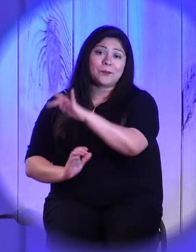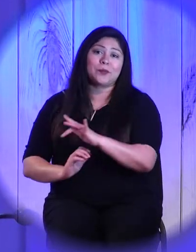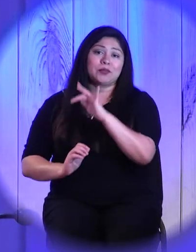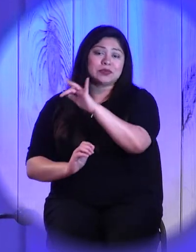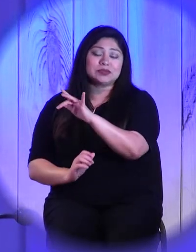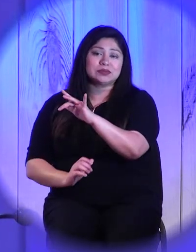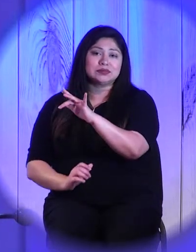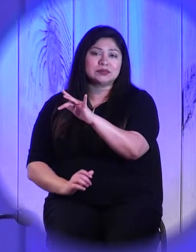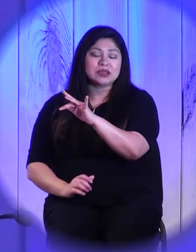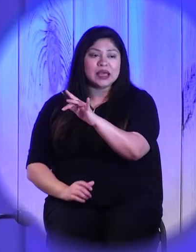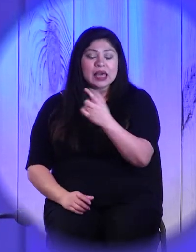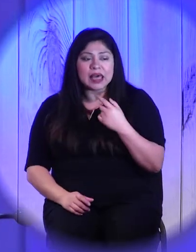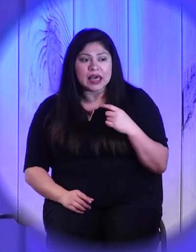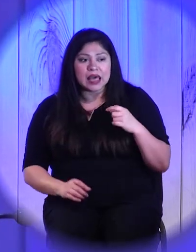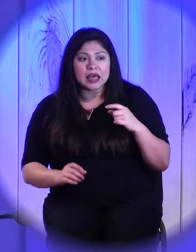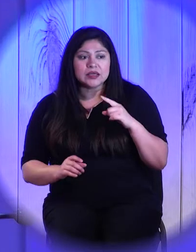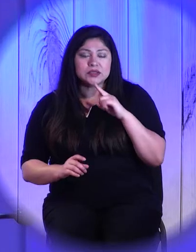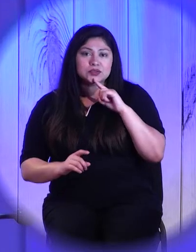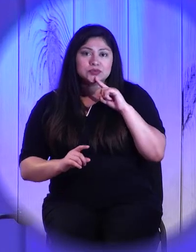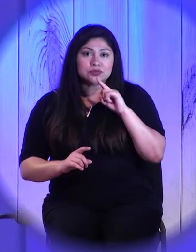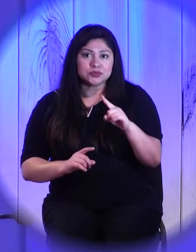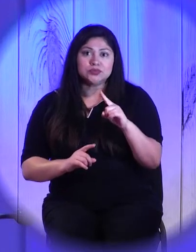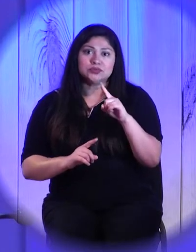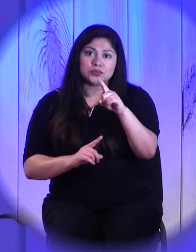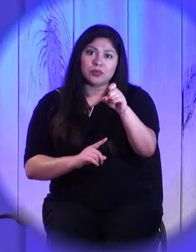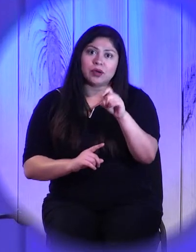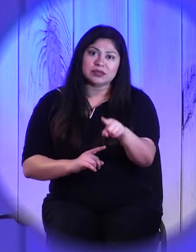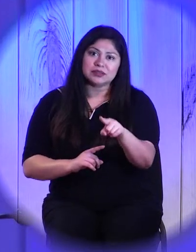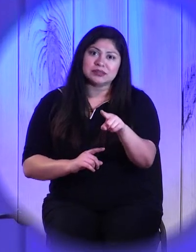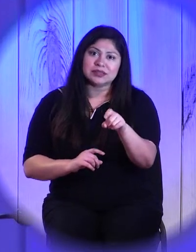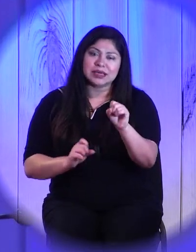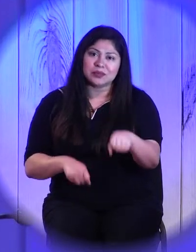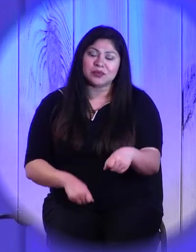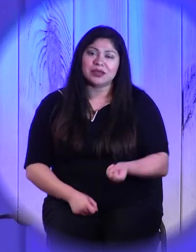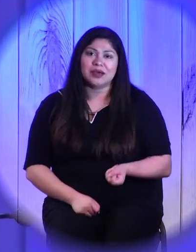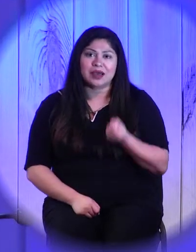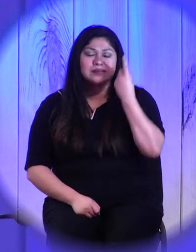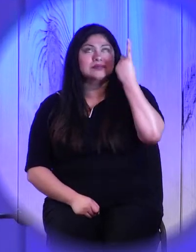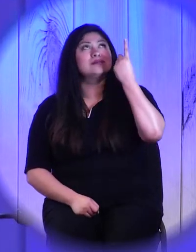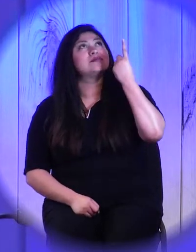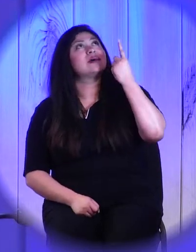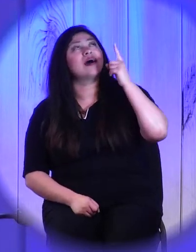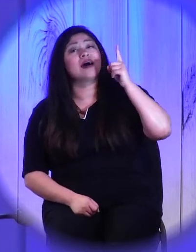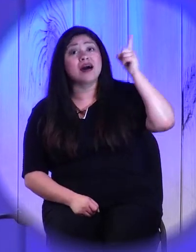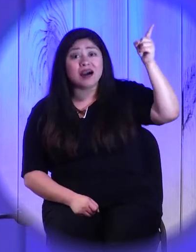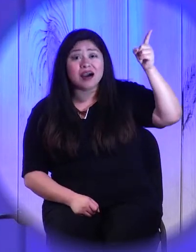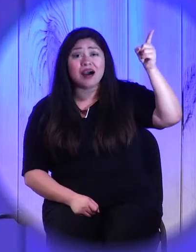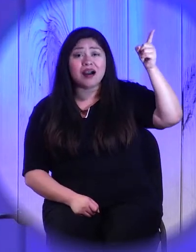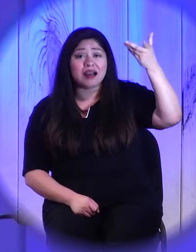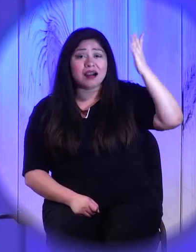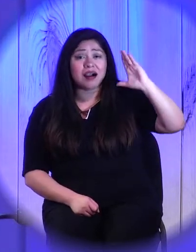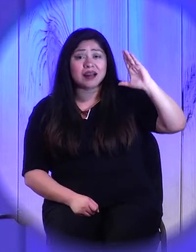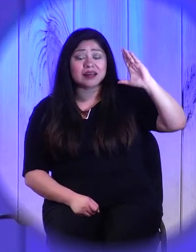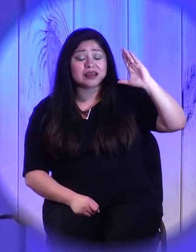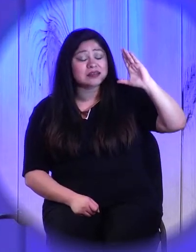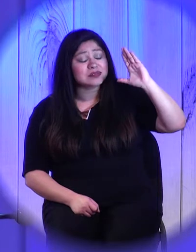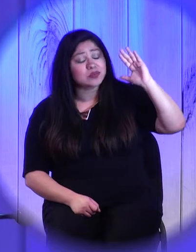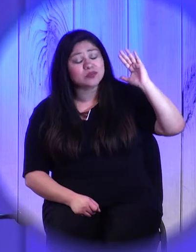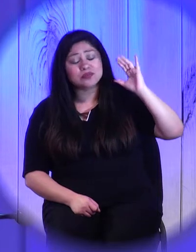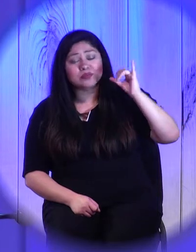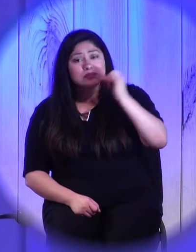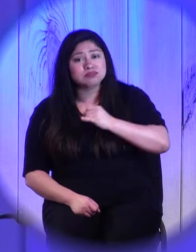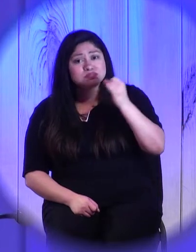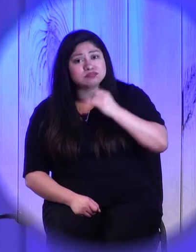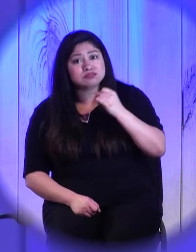is can we ever fathom the limitless nature of God's mercy for us?